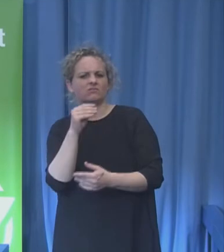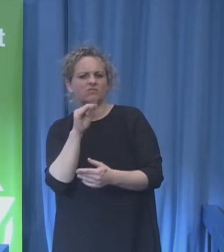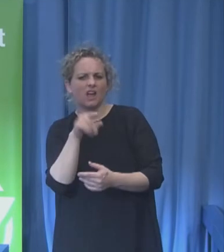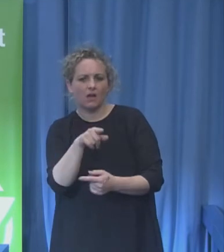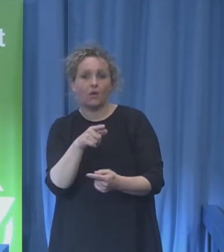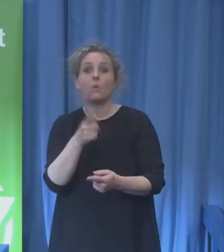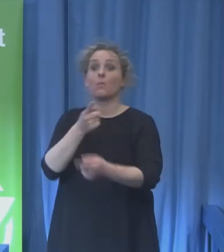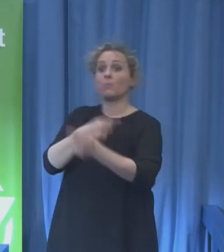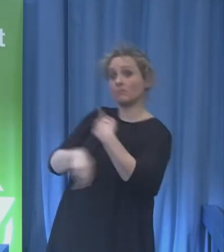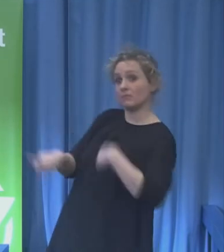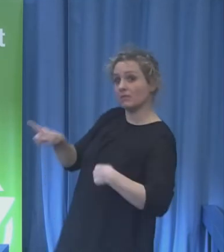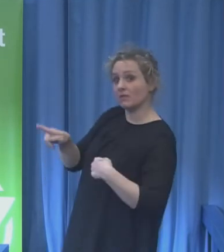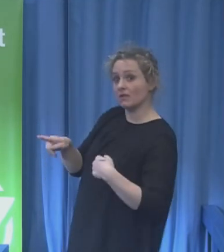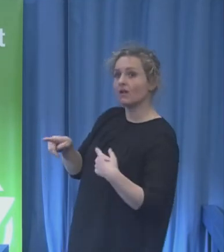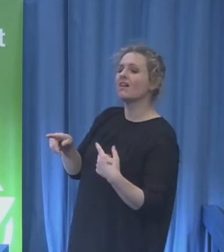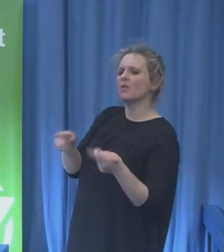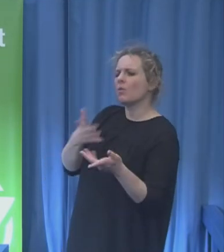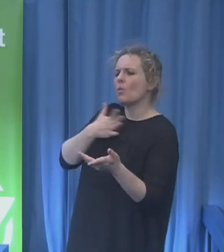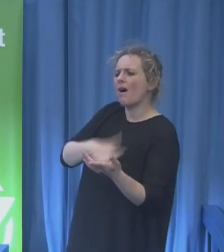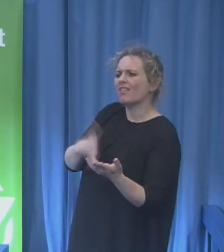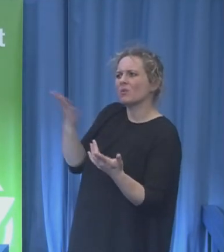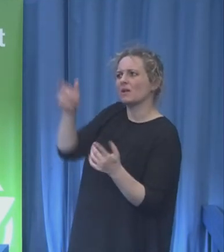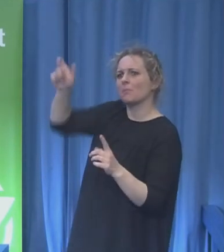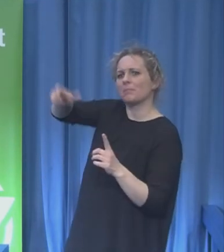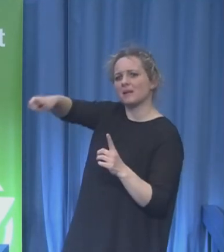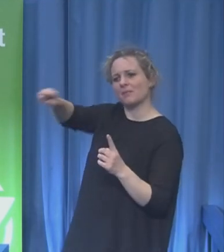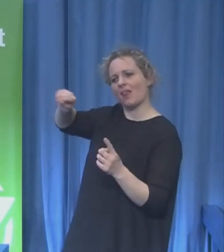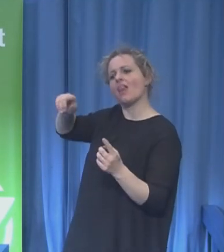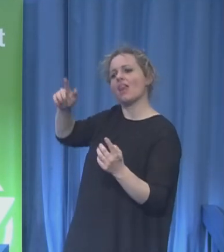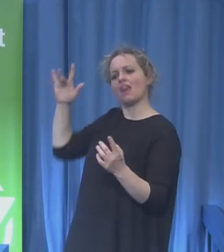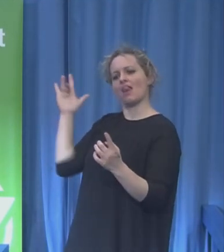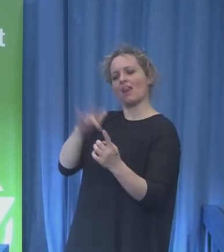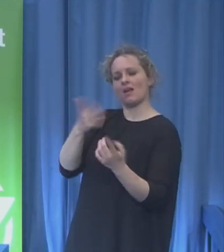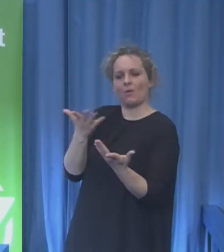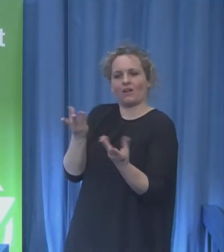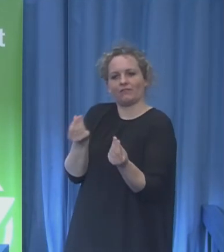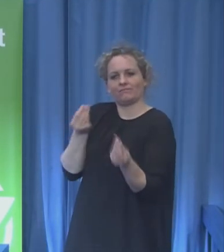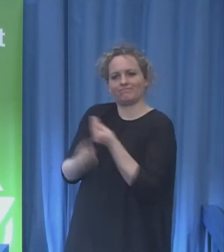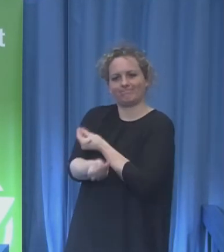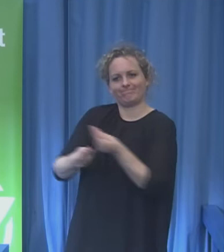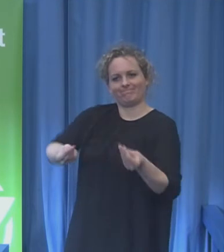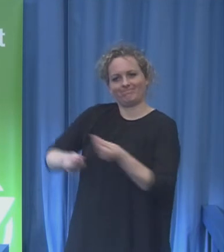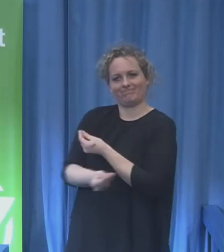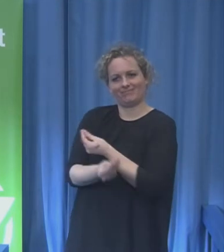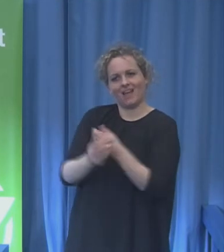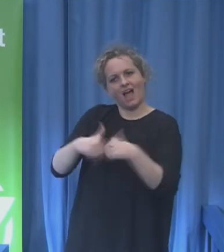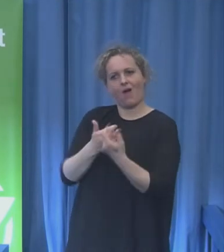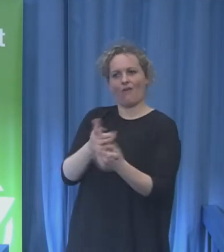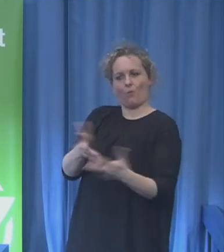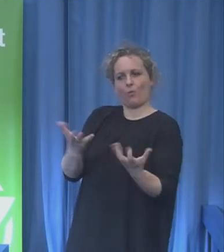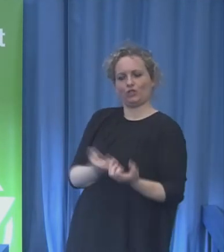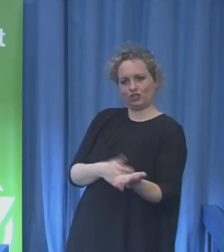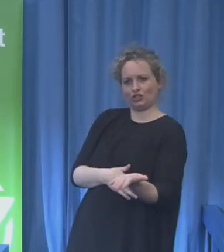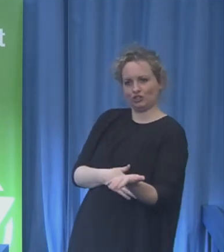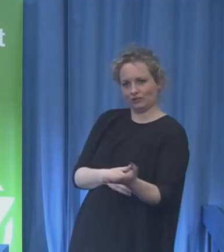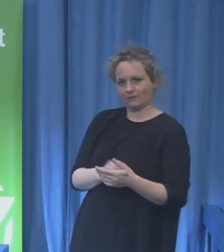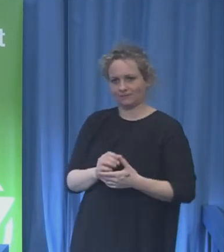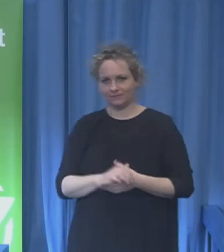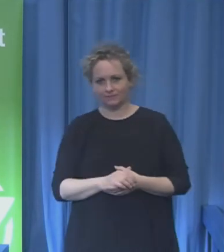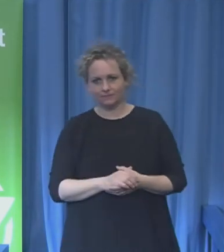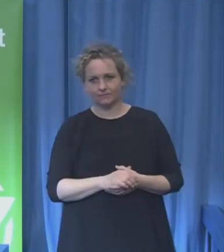some of the answers, didn't get all of them. But, for instance, one person said, well, I want them to say, hey, I'm a filmmaker.